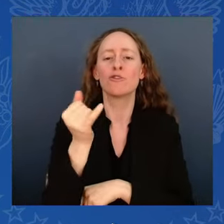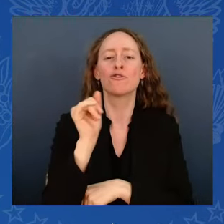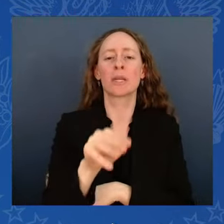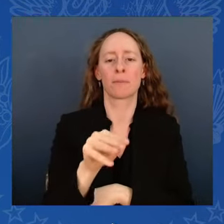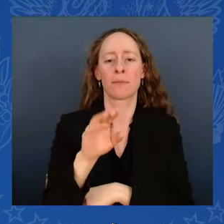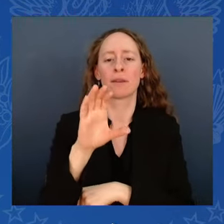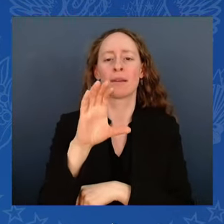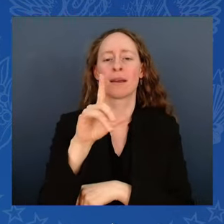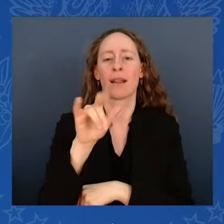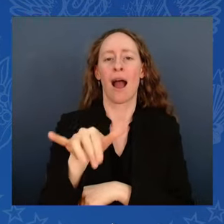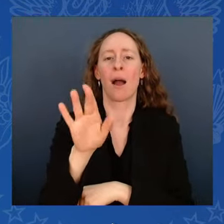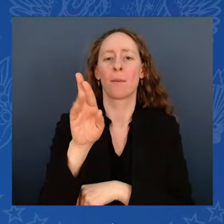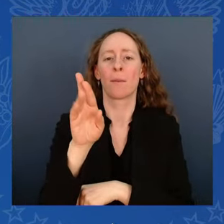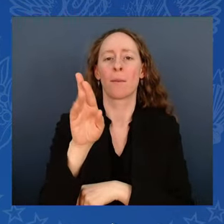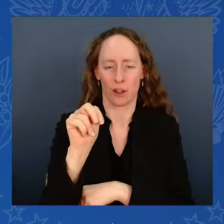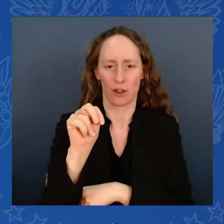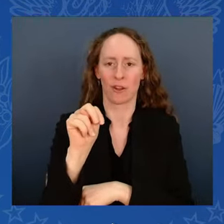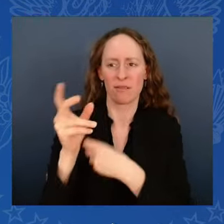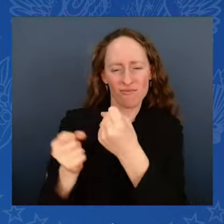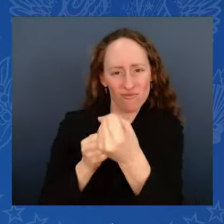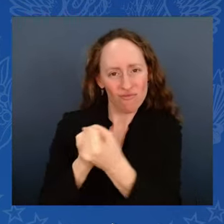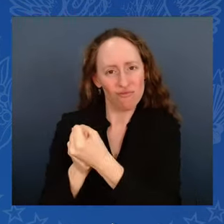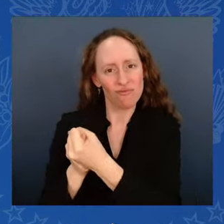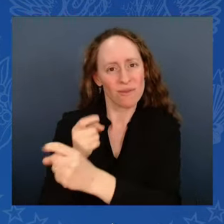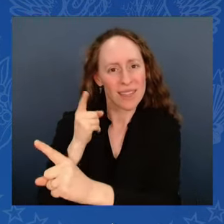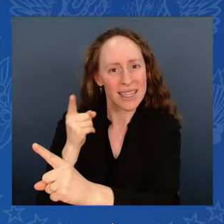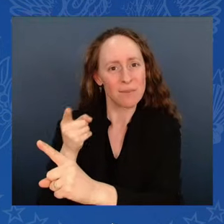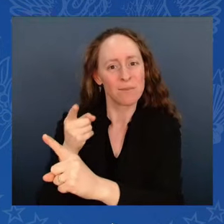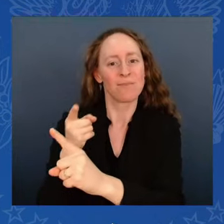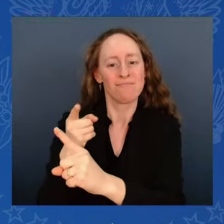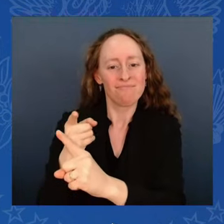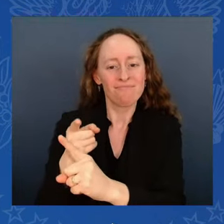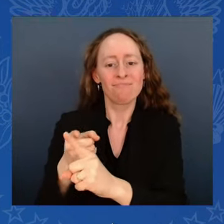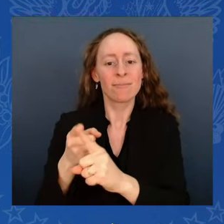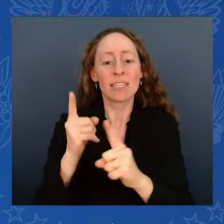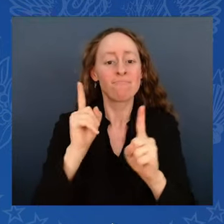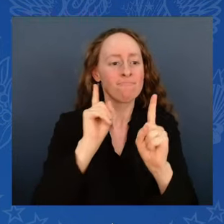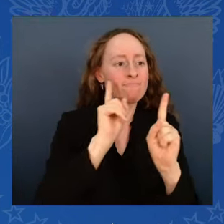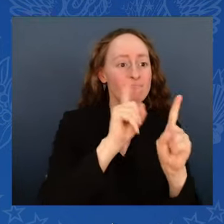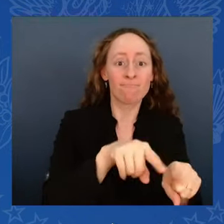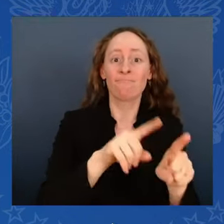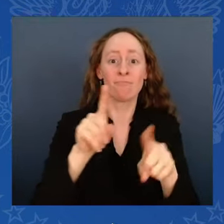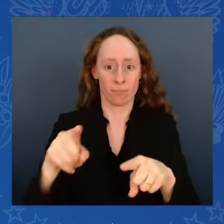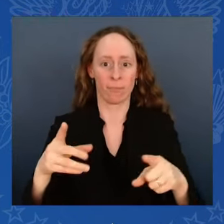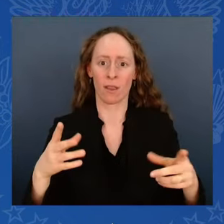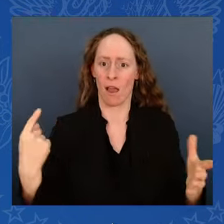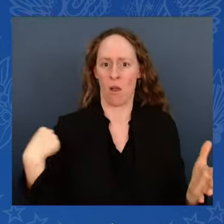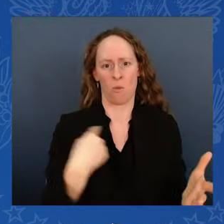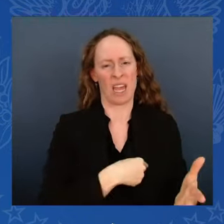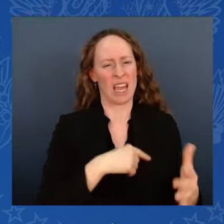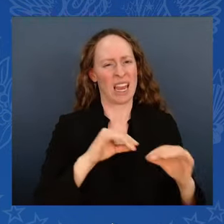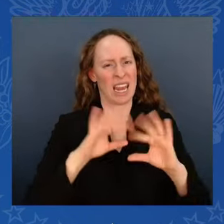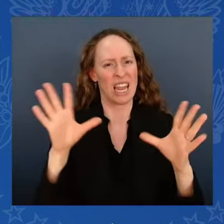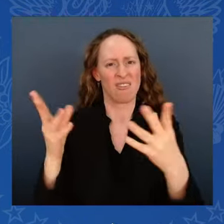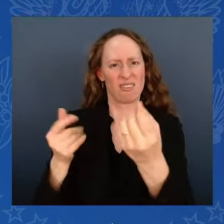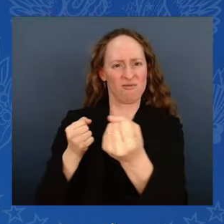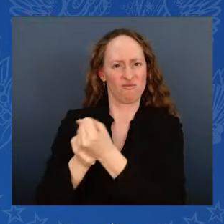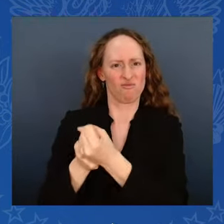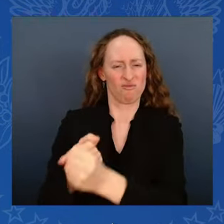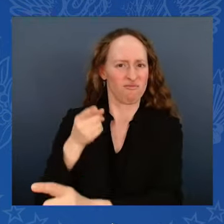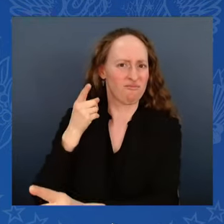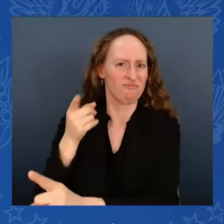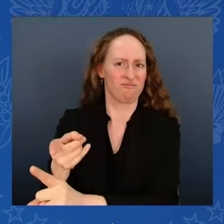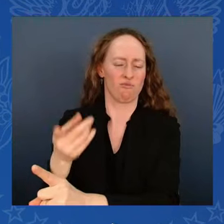National Action Network. I give that background so people won't think he's just doing this viral speech to